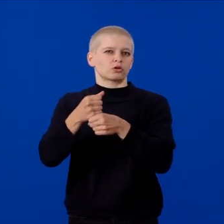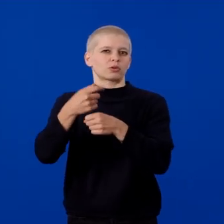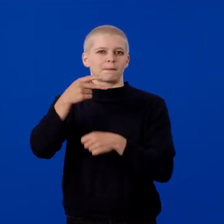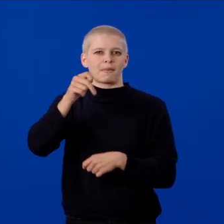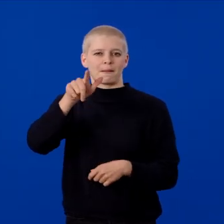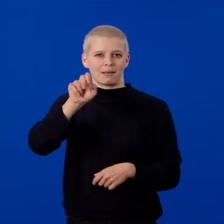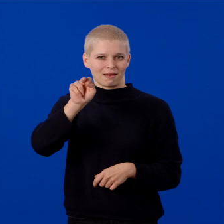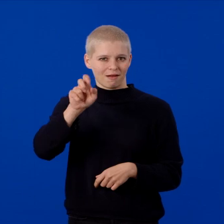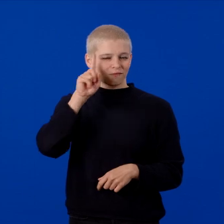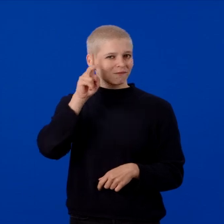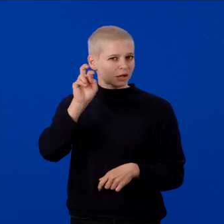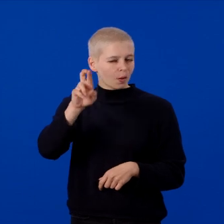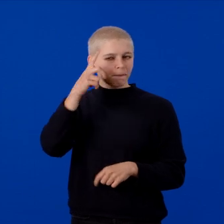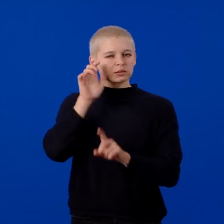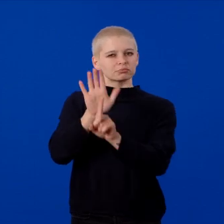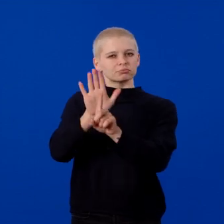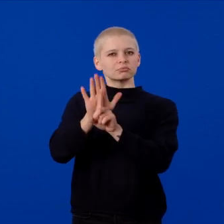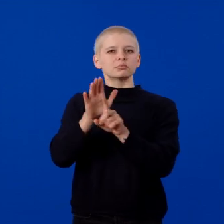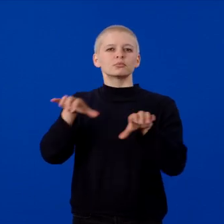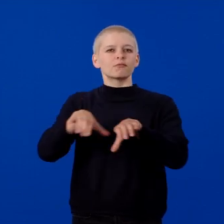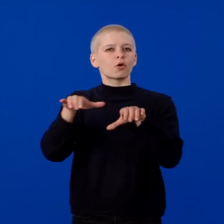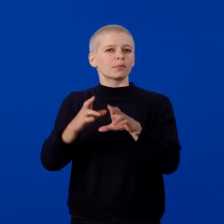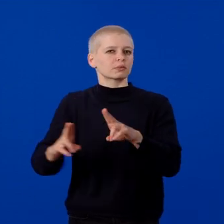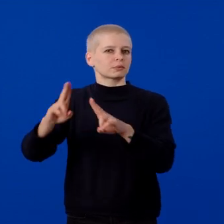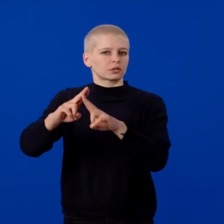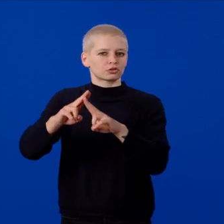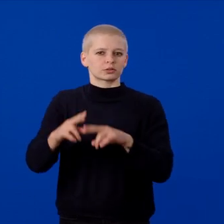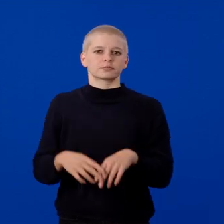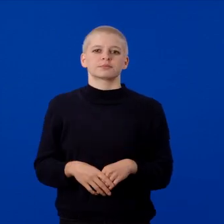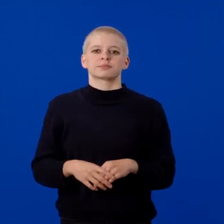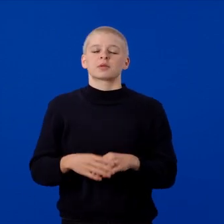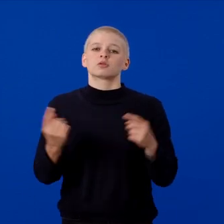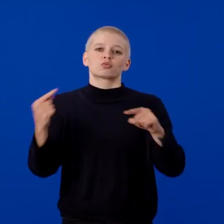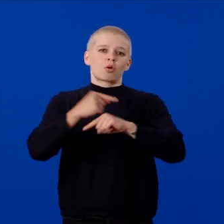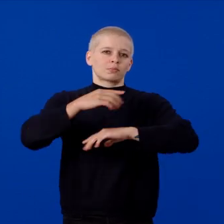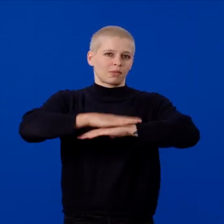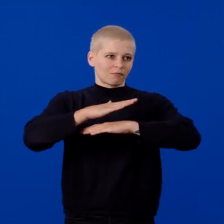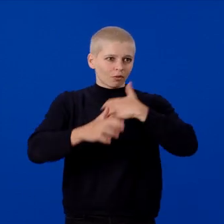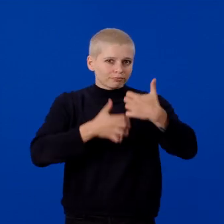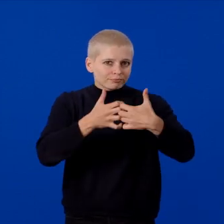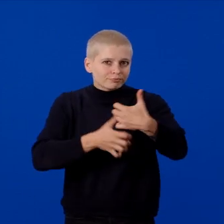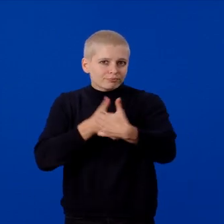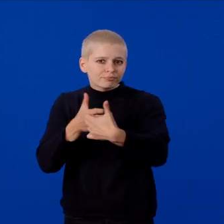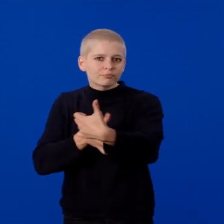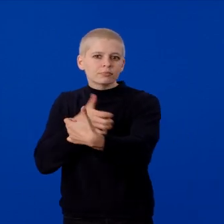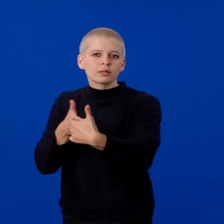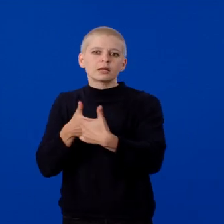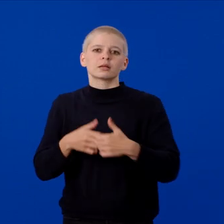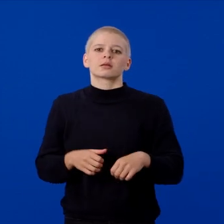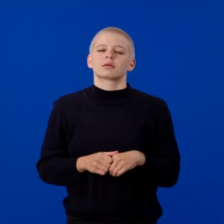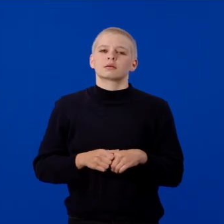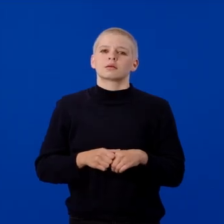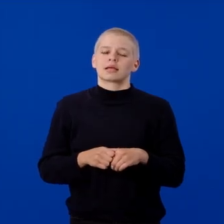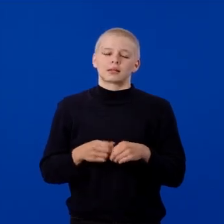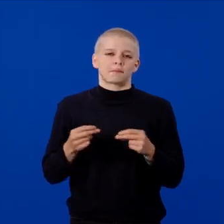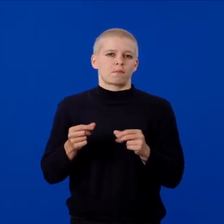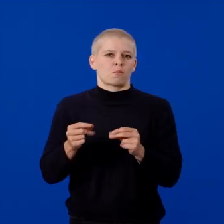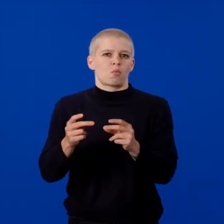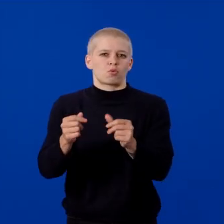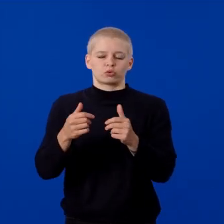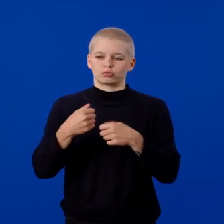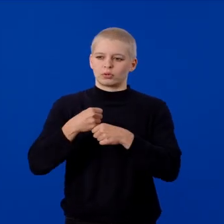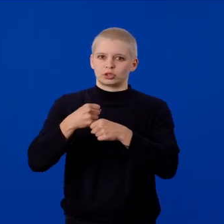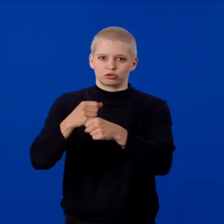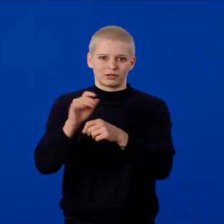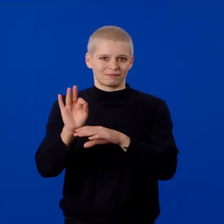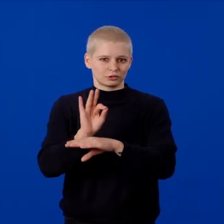due to its performance optimizations, cross-platform compatibility, and a motor rendering feature. Click